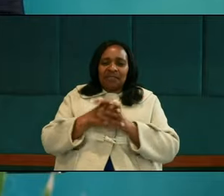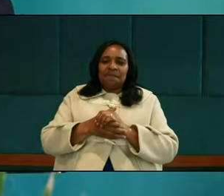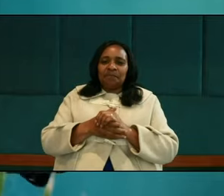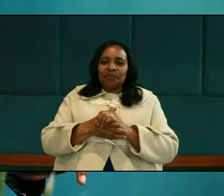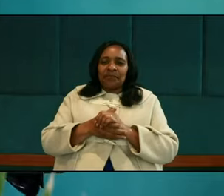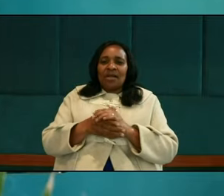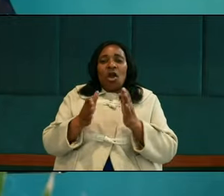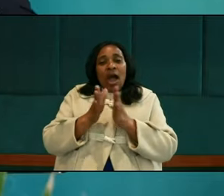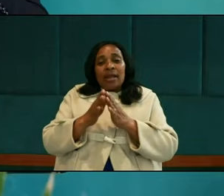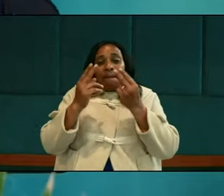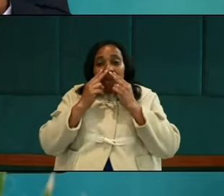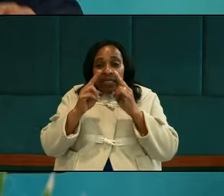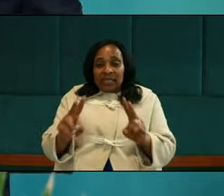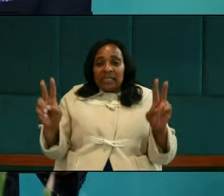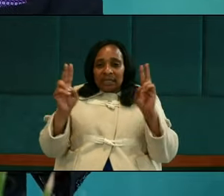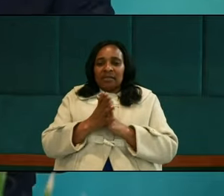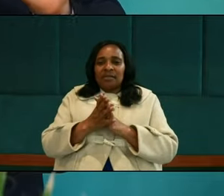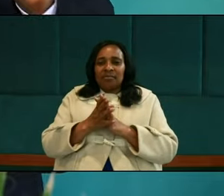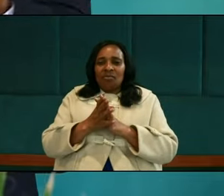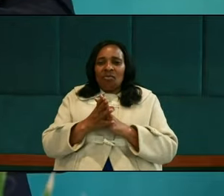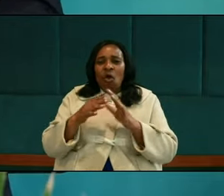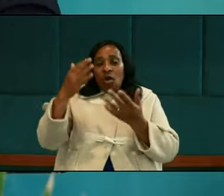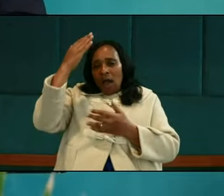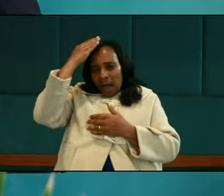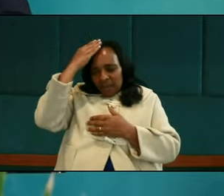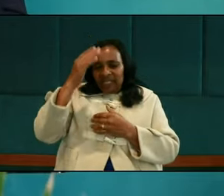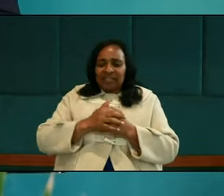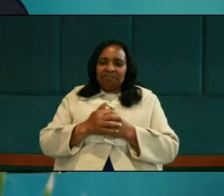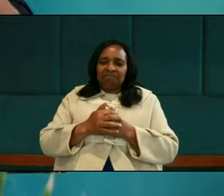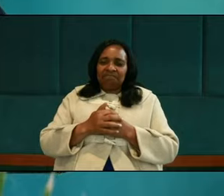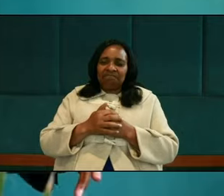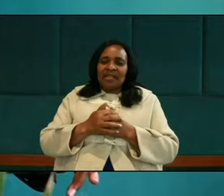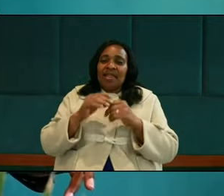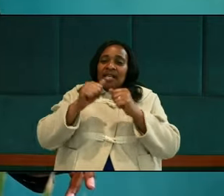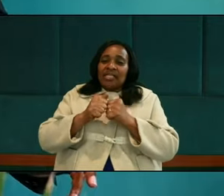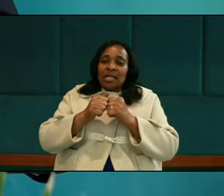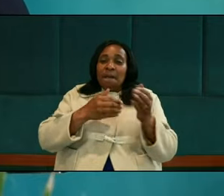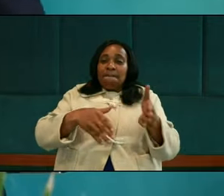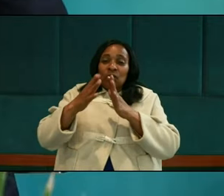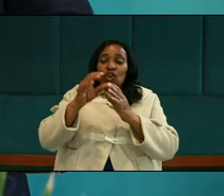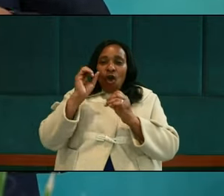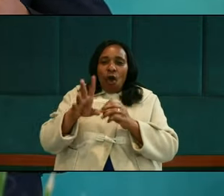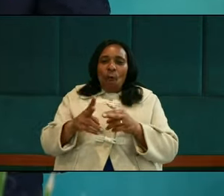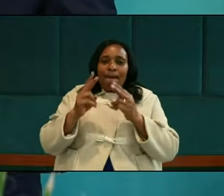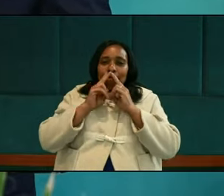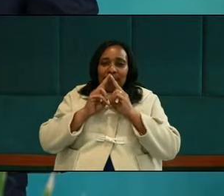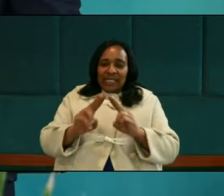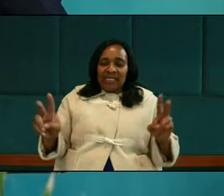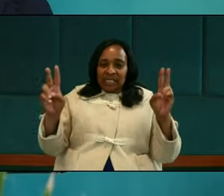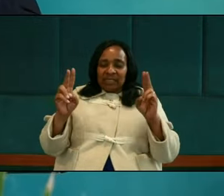peacefulness or meekness. Priority of placidity. Friends, in a world that